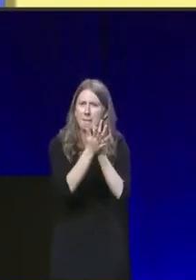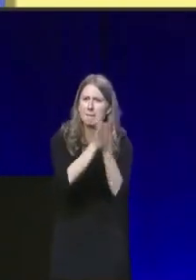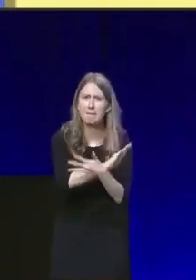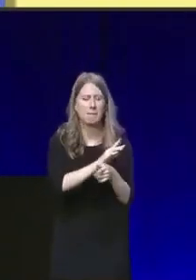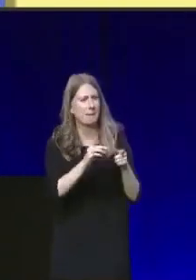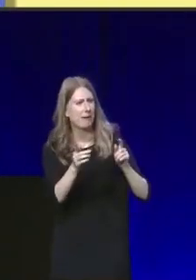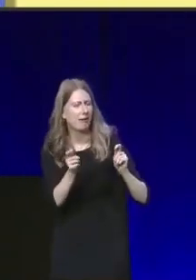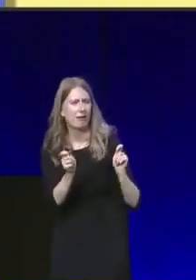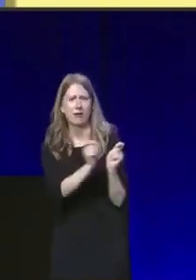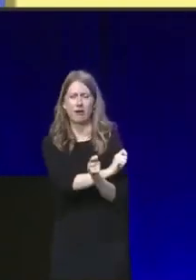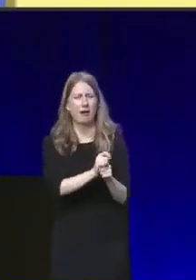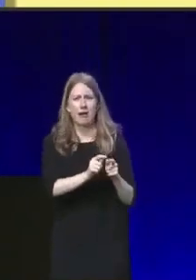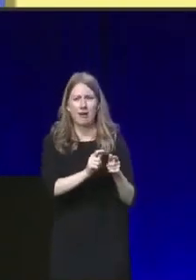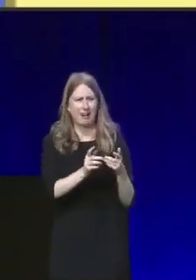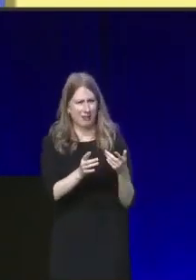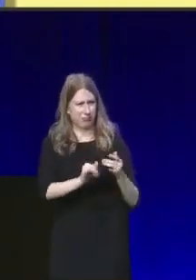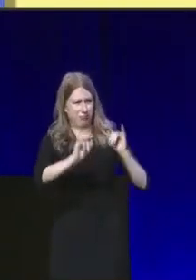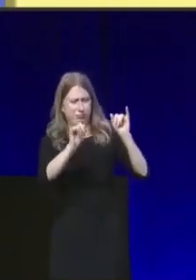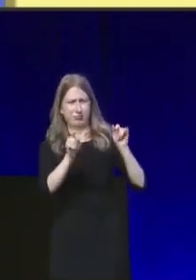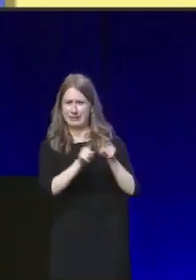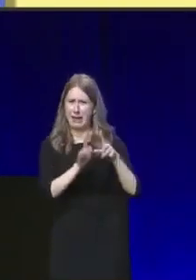austerity as the Tories.